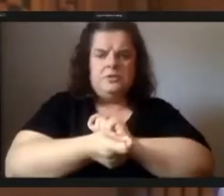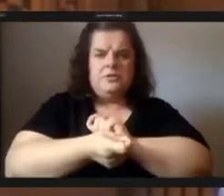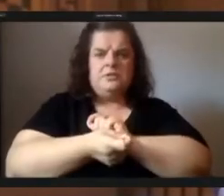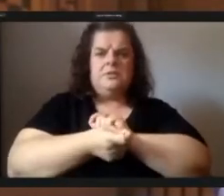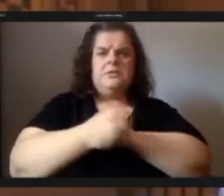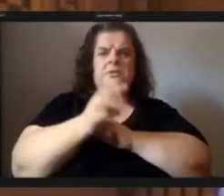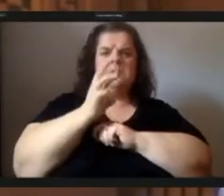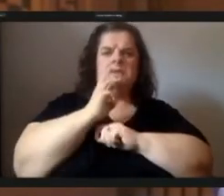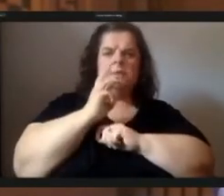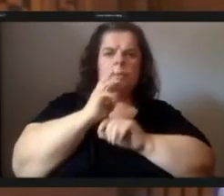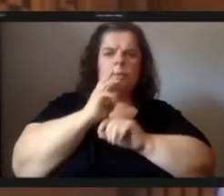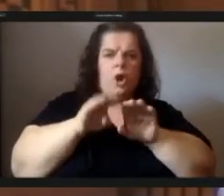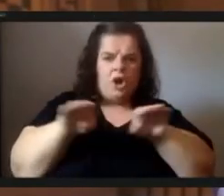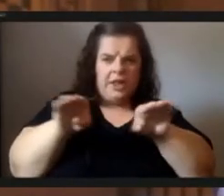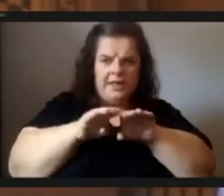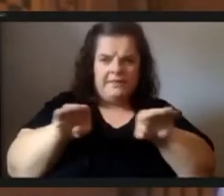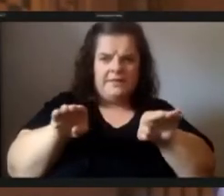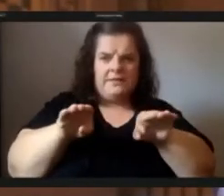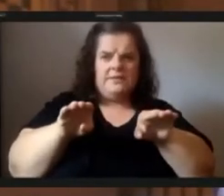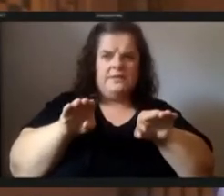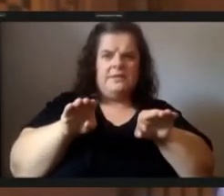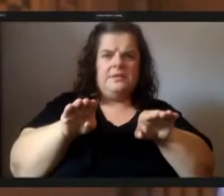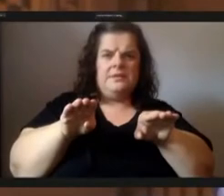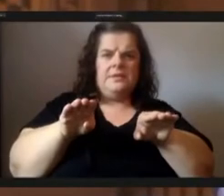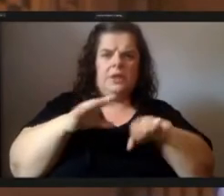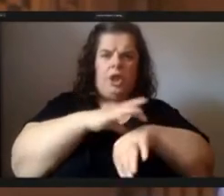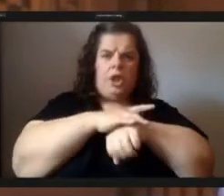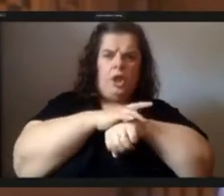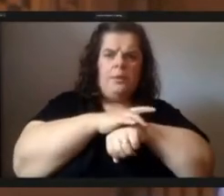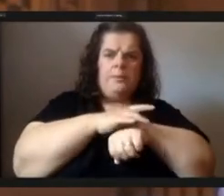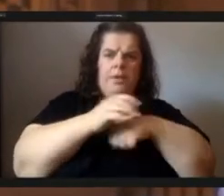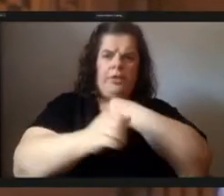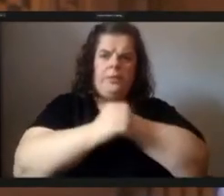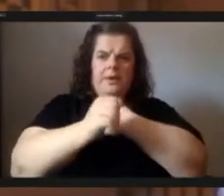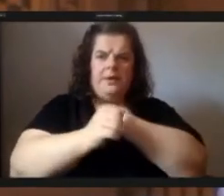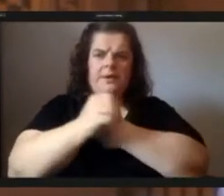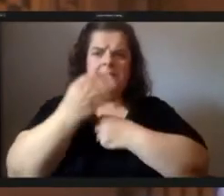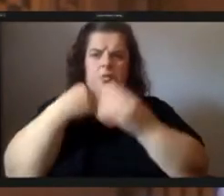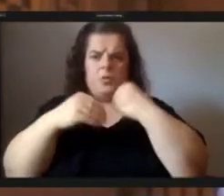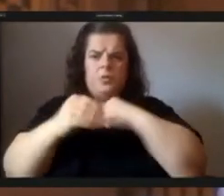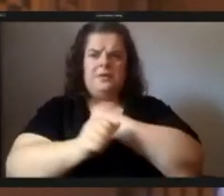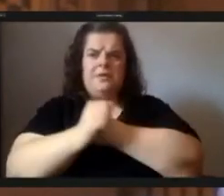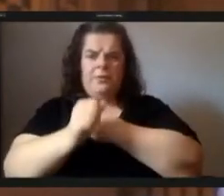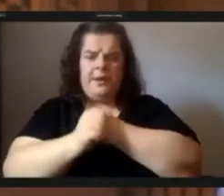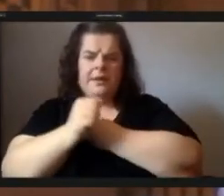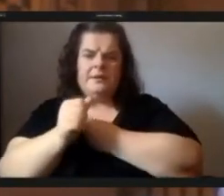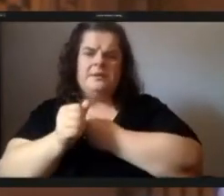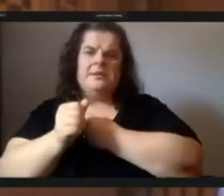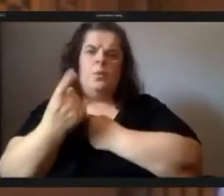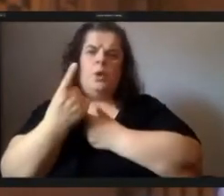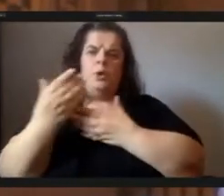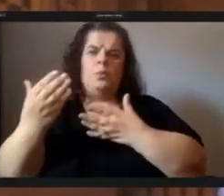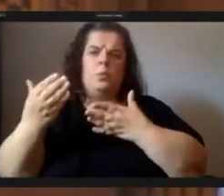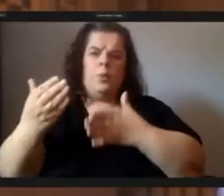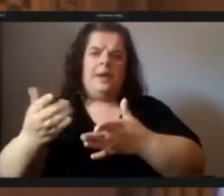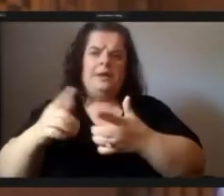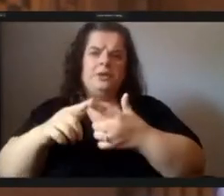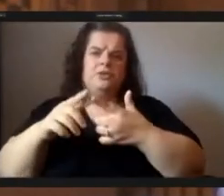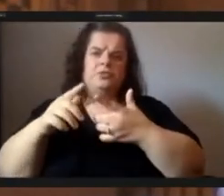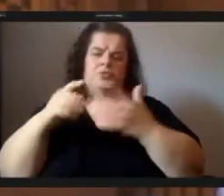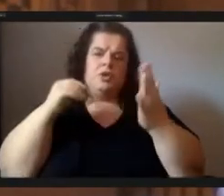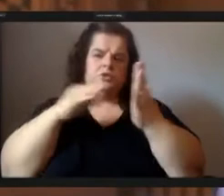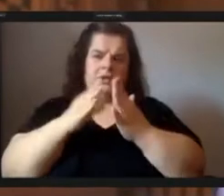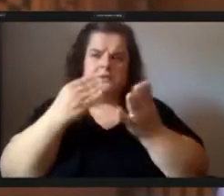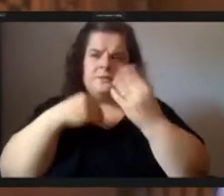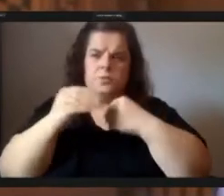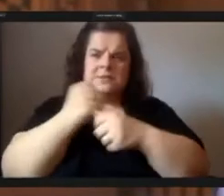levels globally being threatened and food being threatened and you know one way of addressing food security is grocery